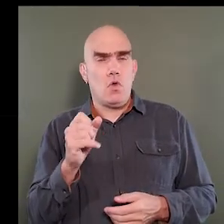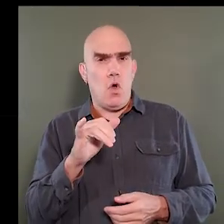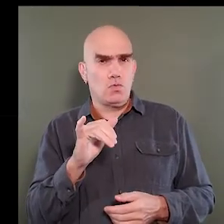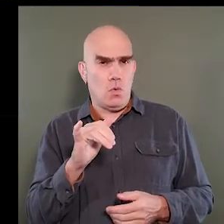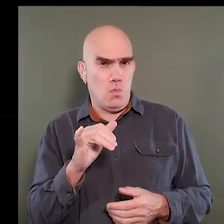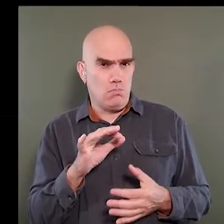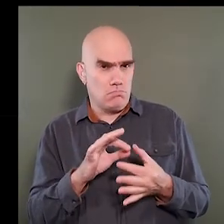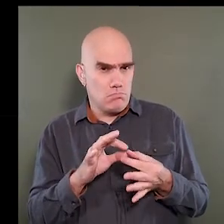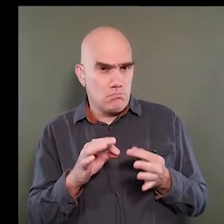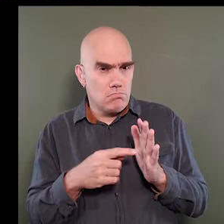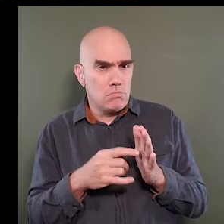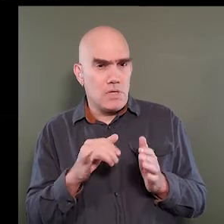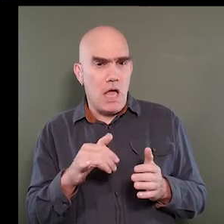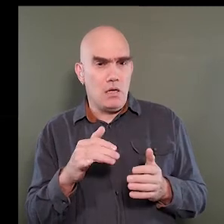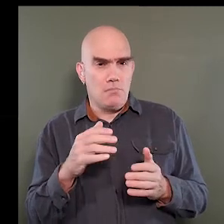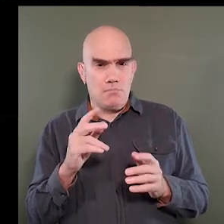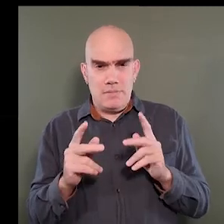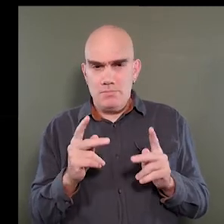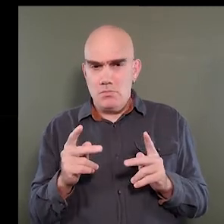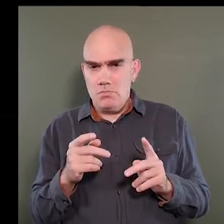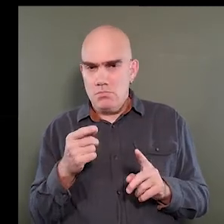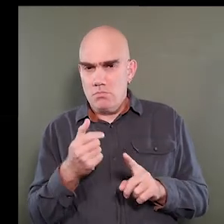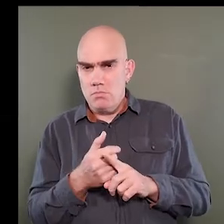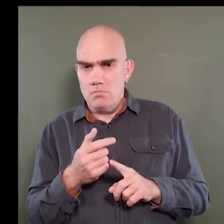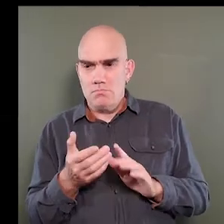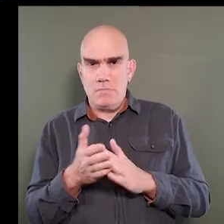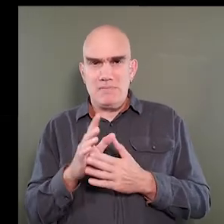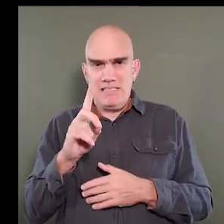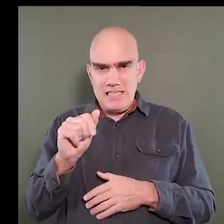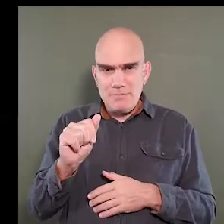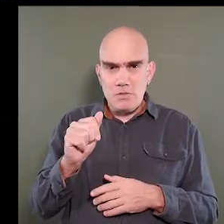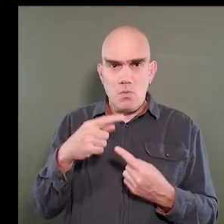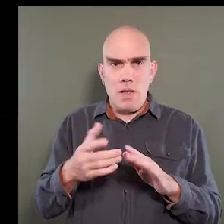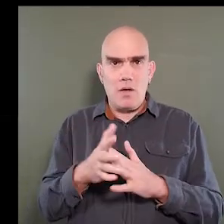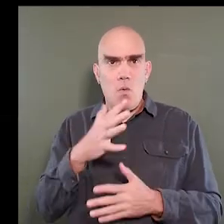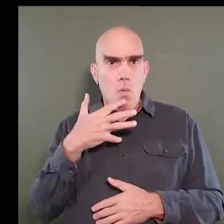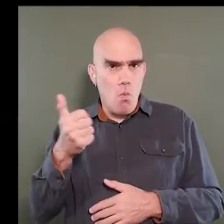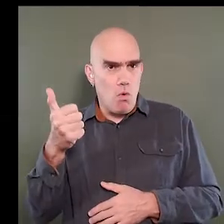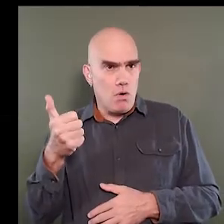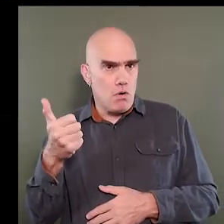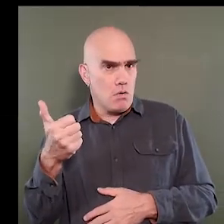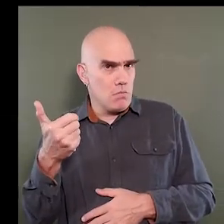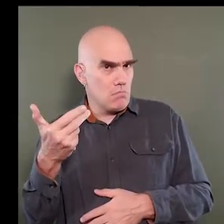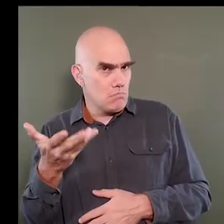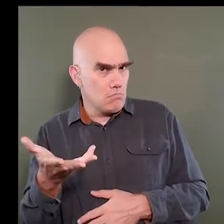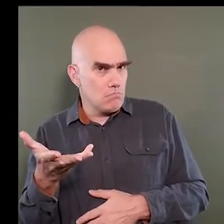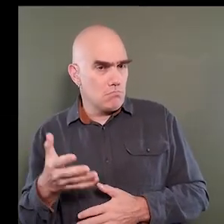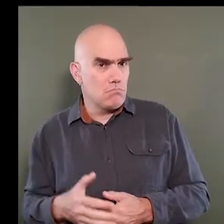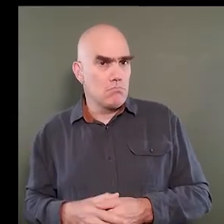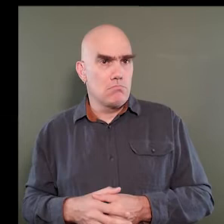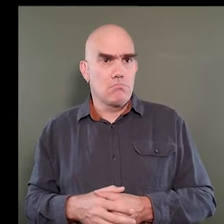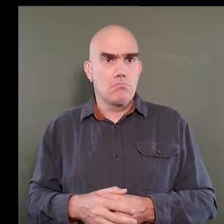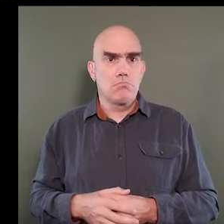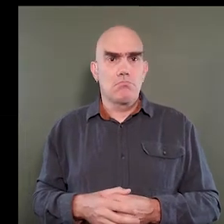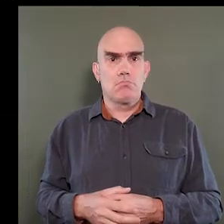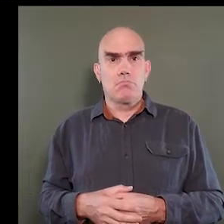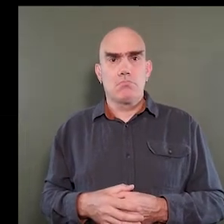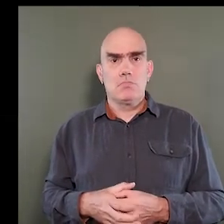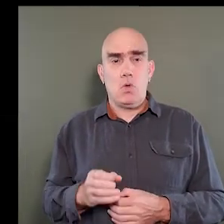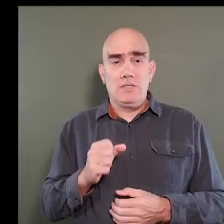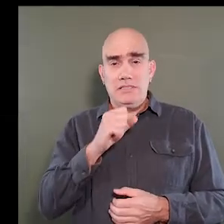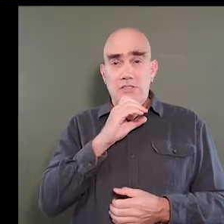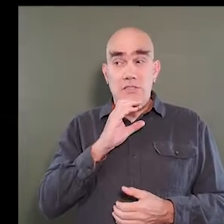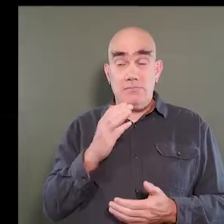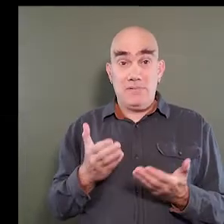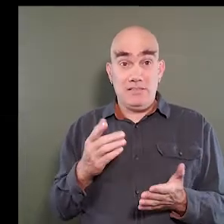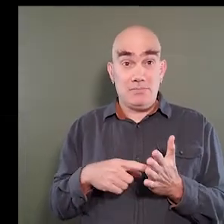so you also indicated that there were people who became disabled as they aged.